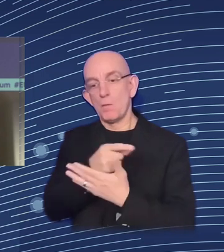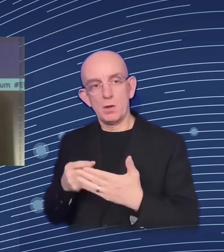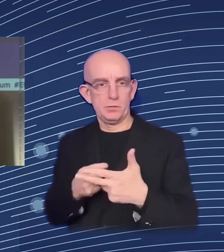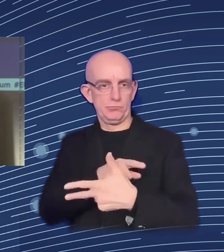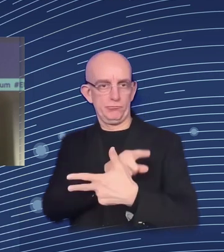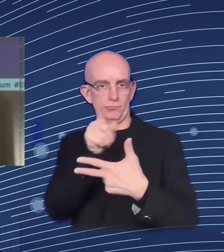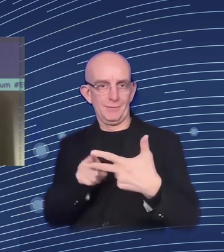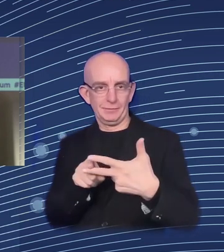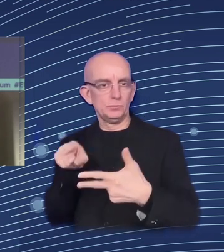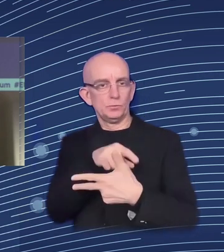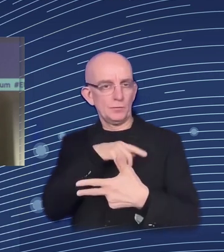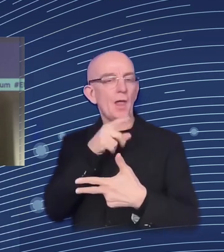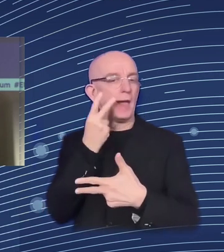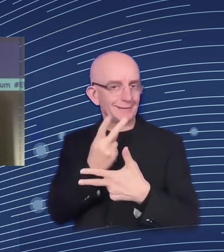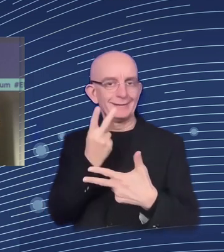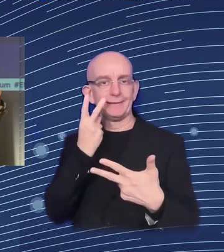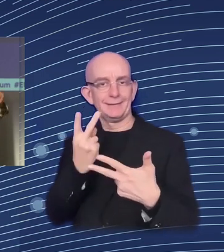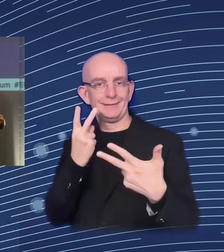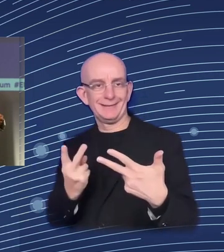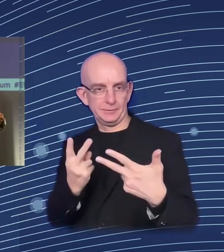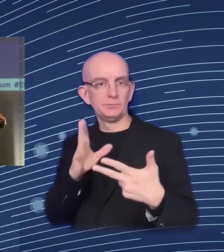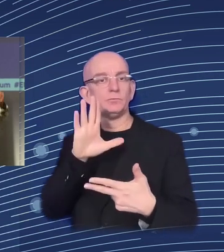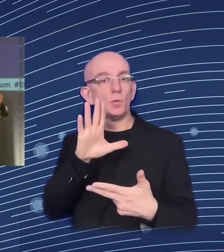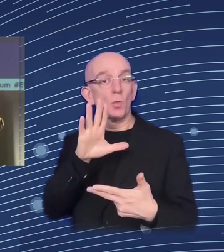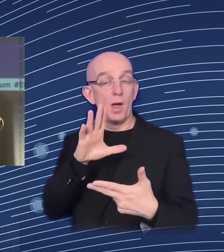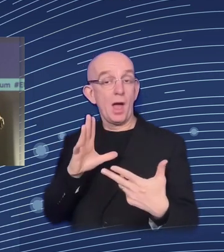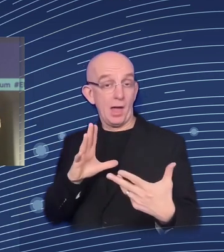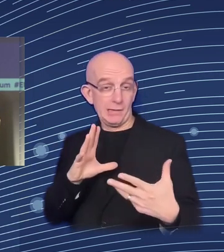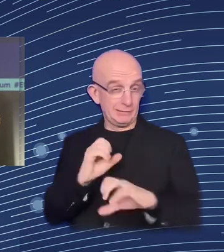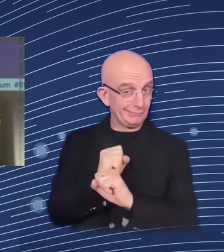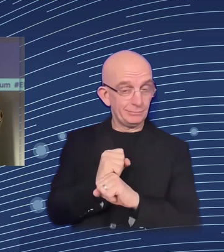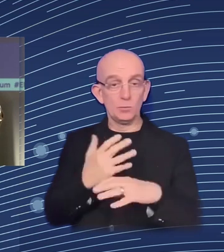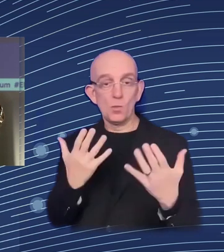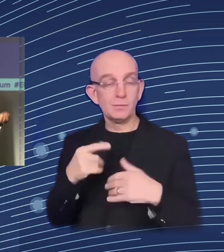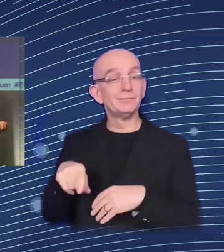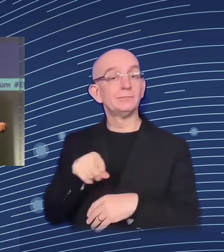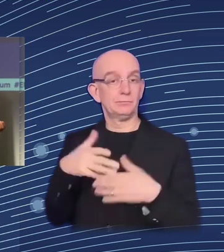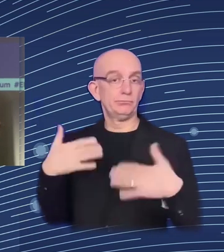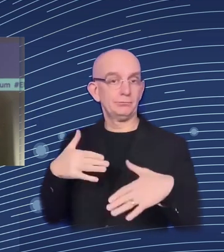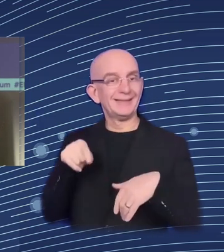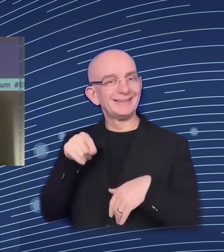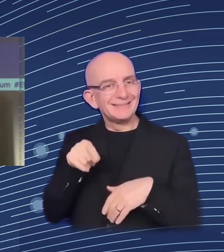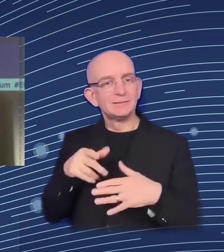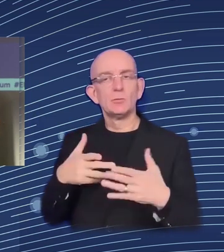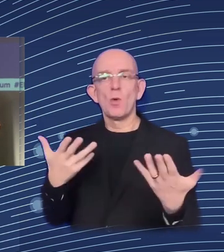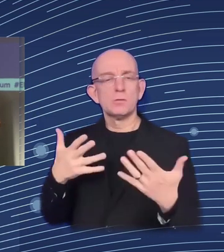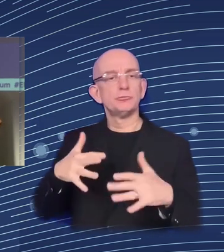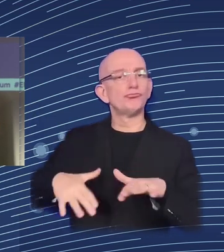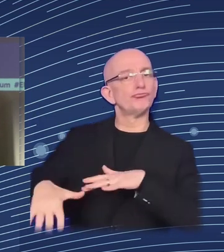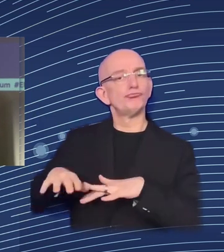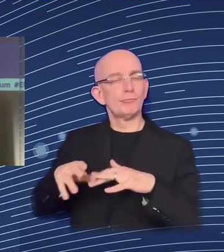is that this is something that really gets into the causal impact, that it has very nice distributional